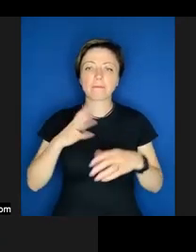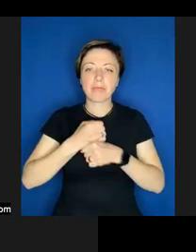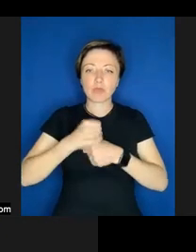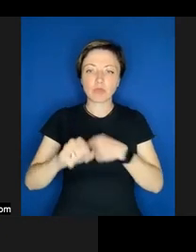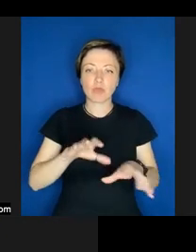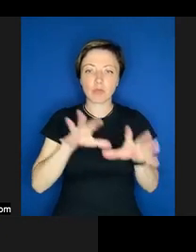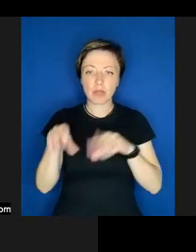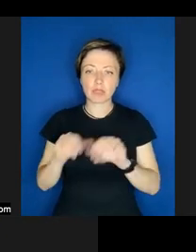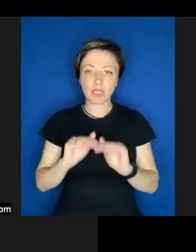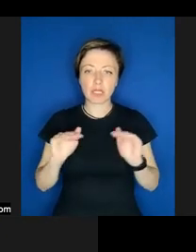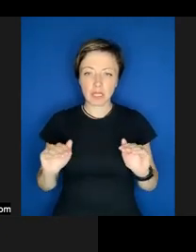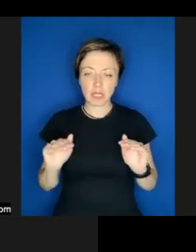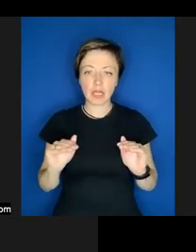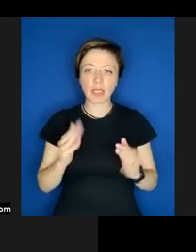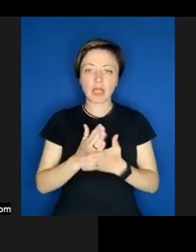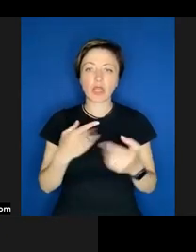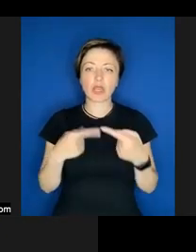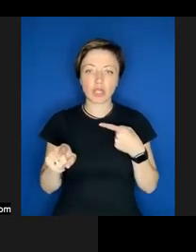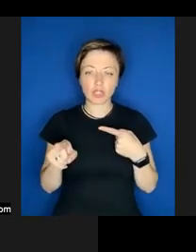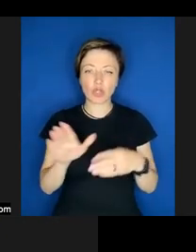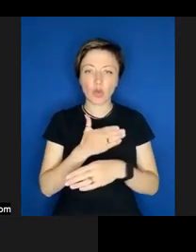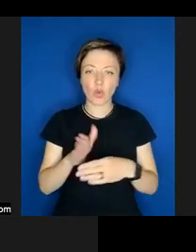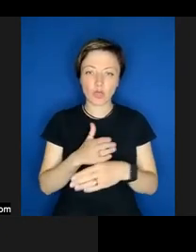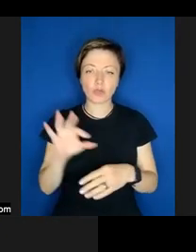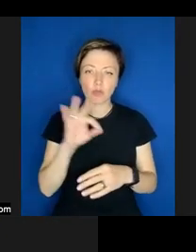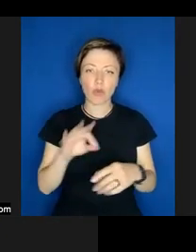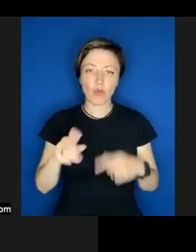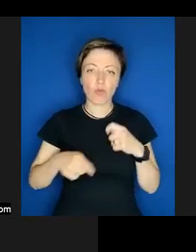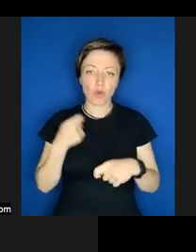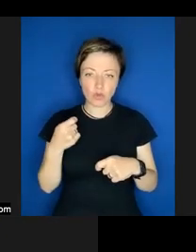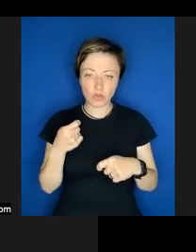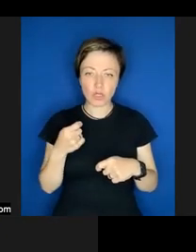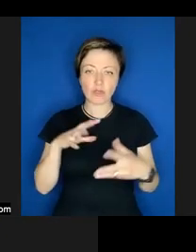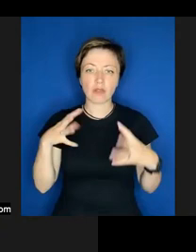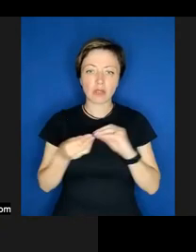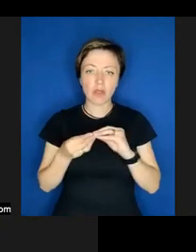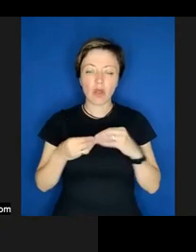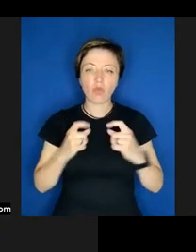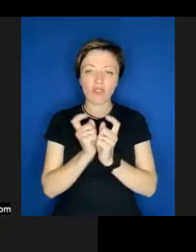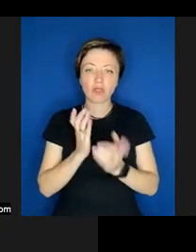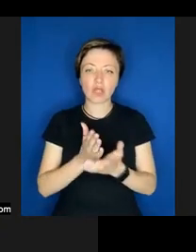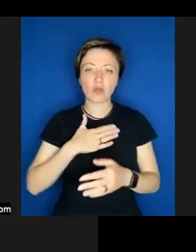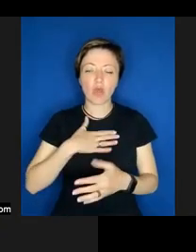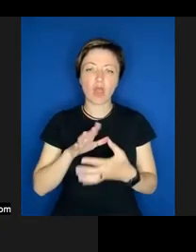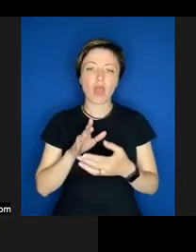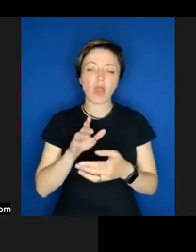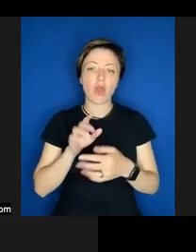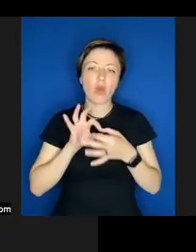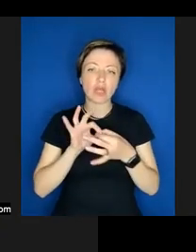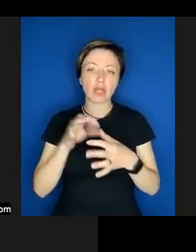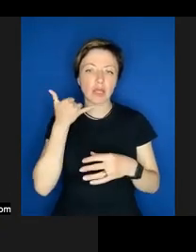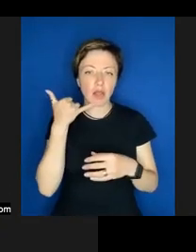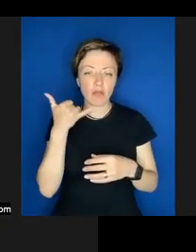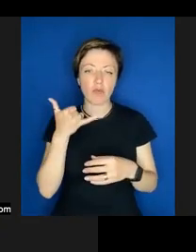conflict. And my contact telephone and contact email will be shared by Halina.